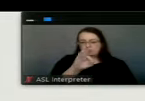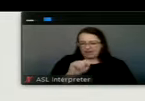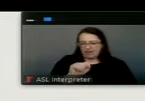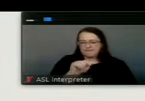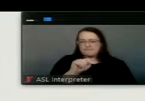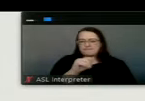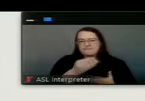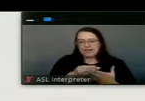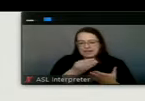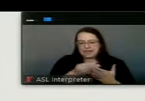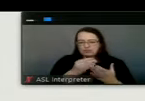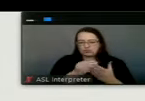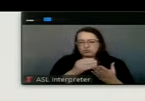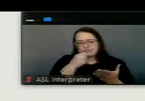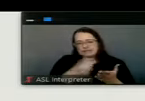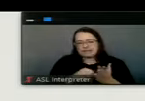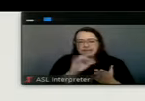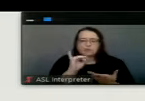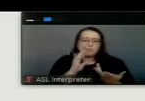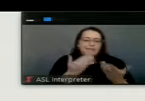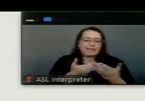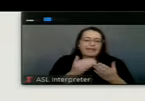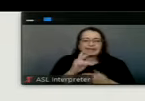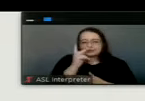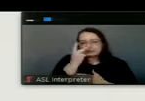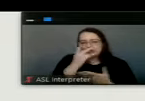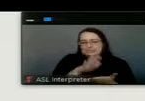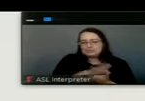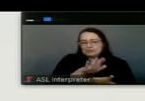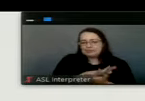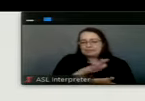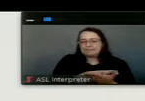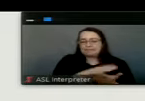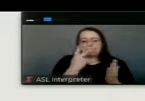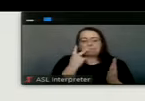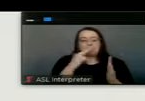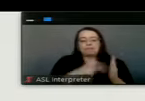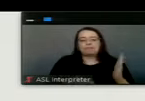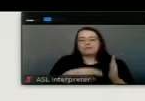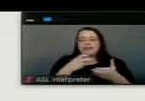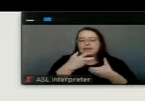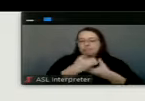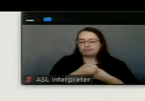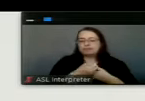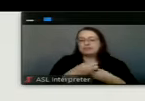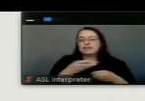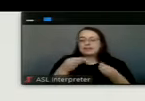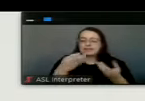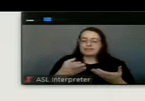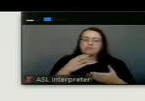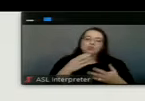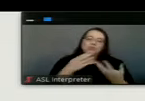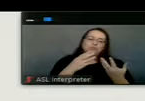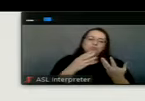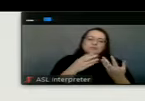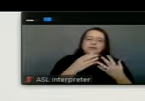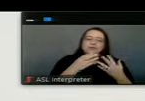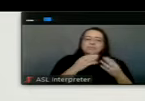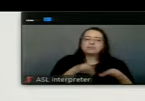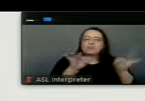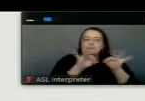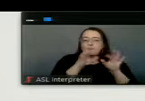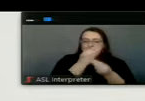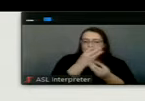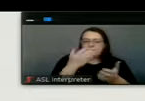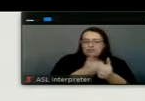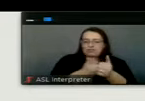and then there is, it's kind of like a cheat sheet inside your audited financial statements there that gives you some highlights on each of